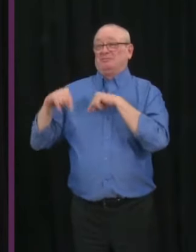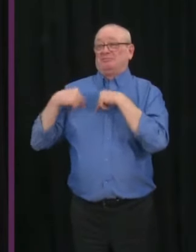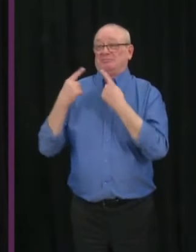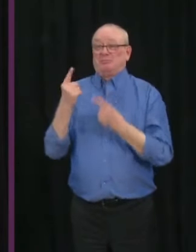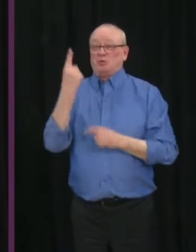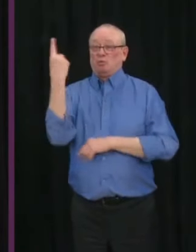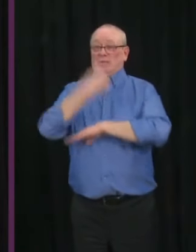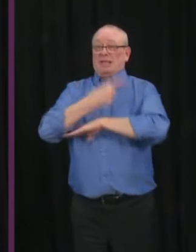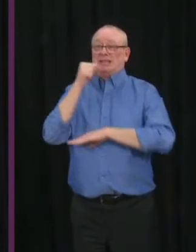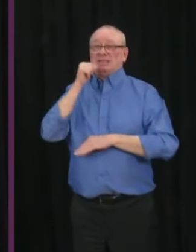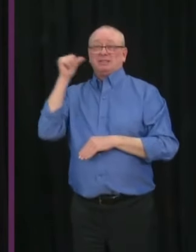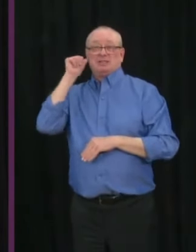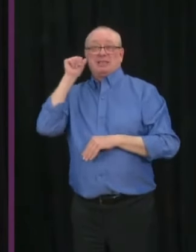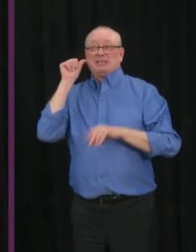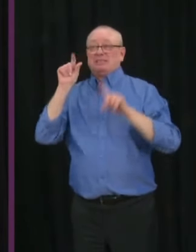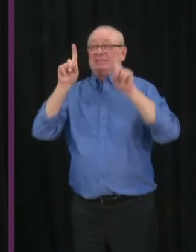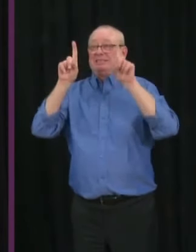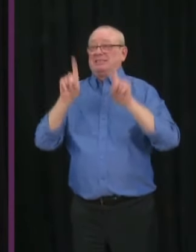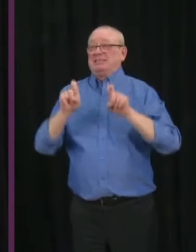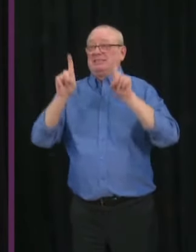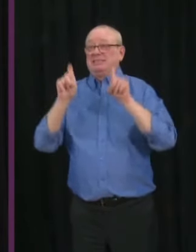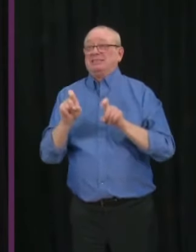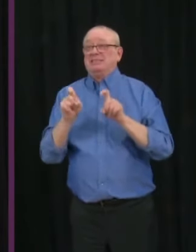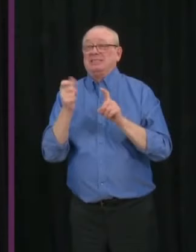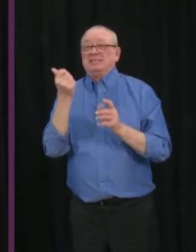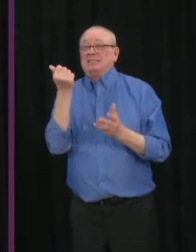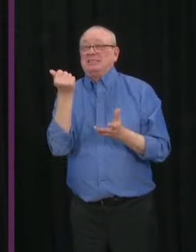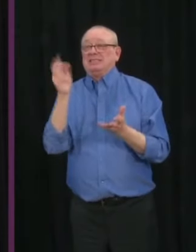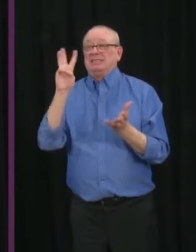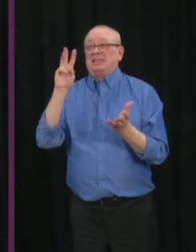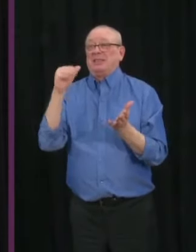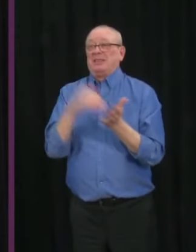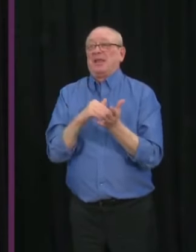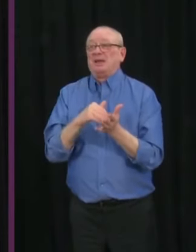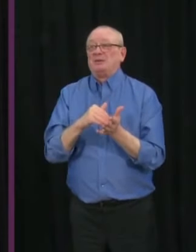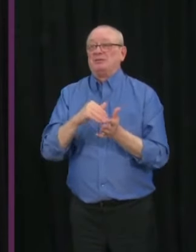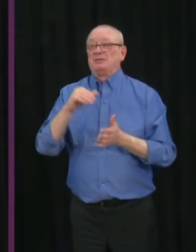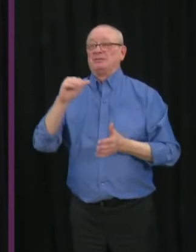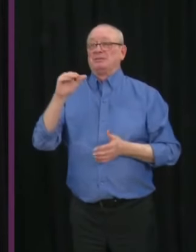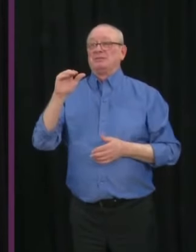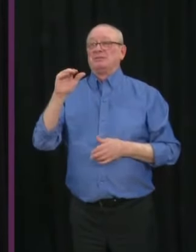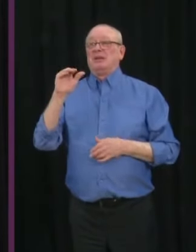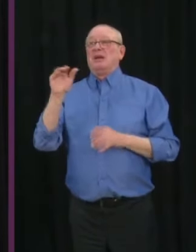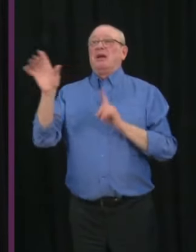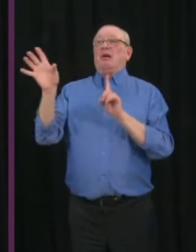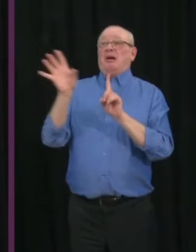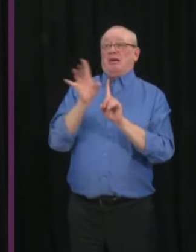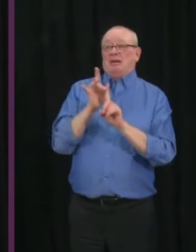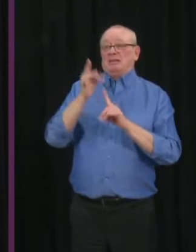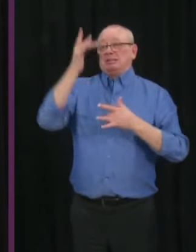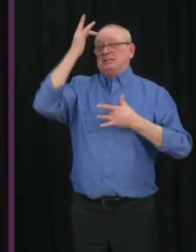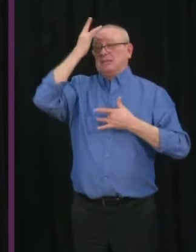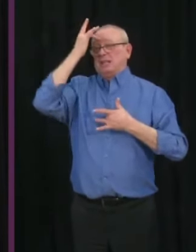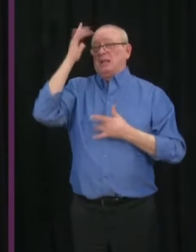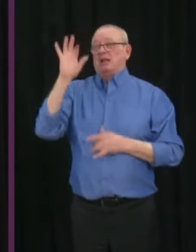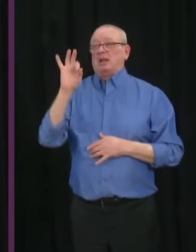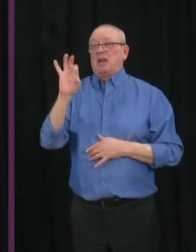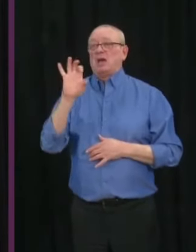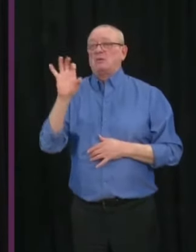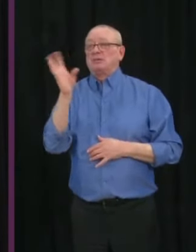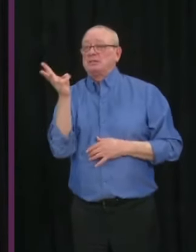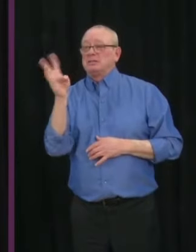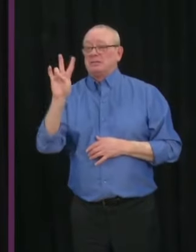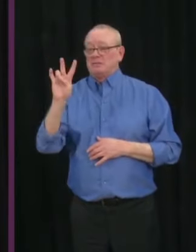identified 967 new cases of COVID-19 in the province, and completed more than 16,000 new tests.